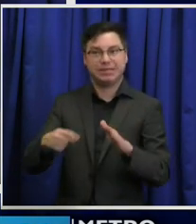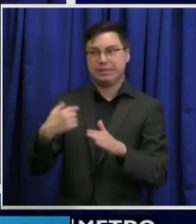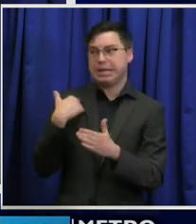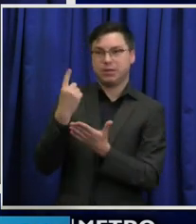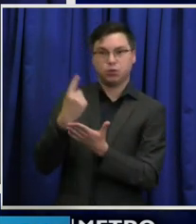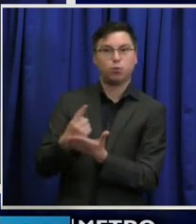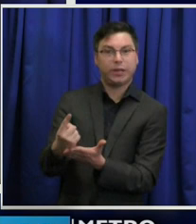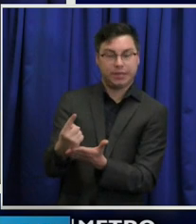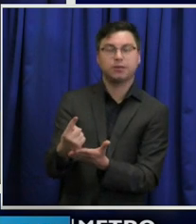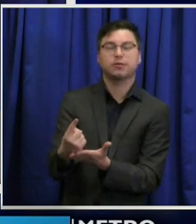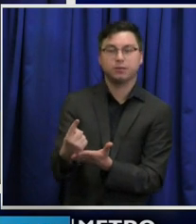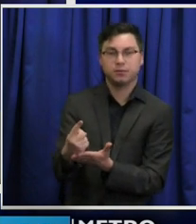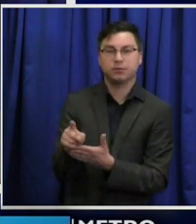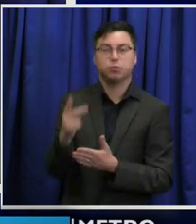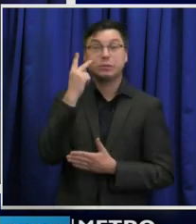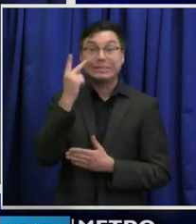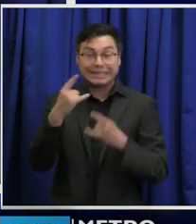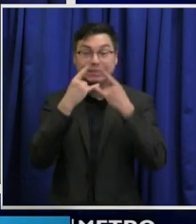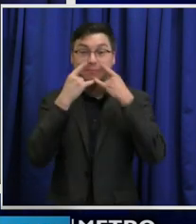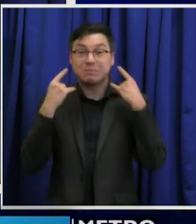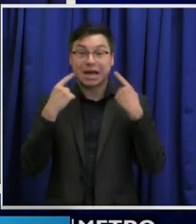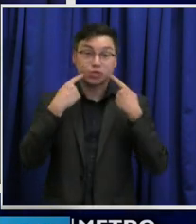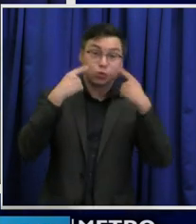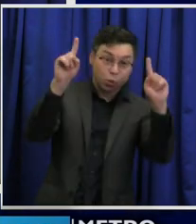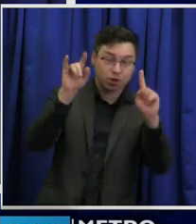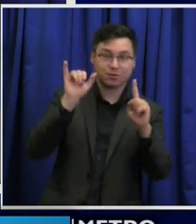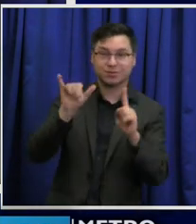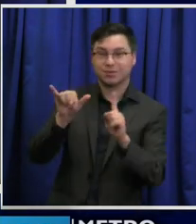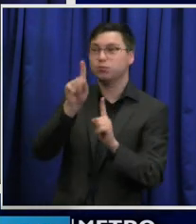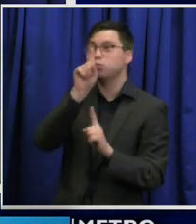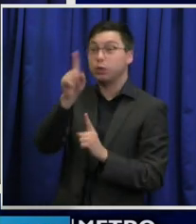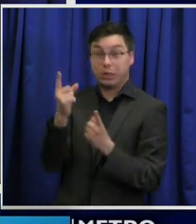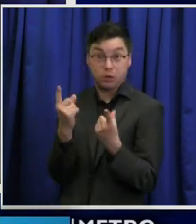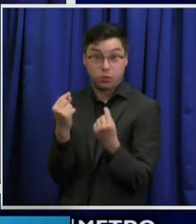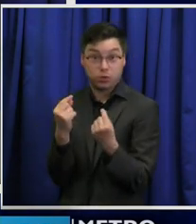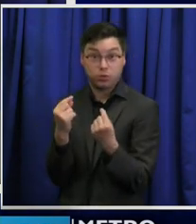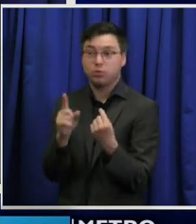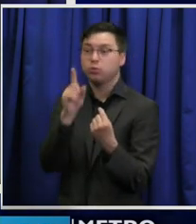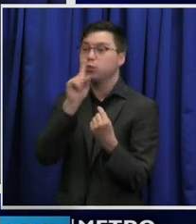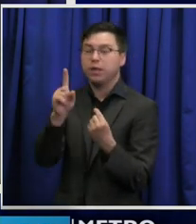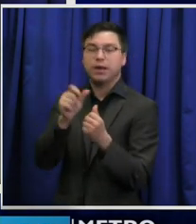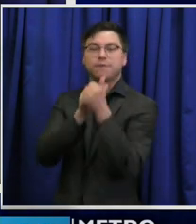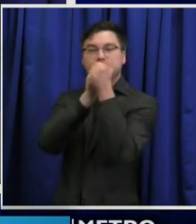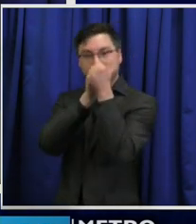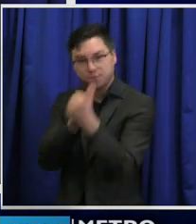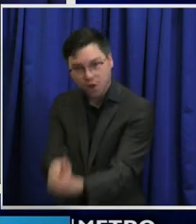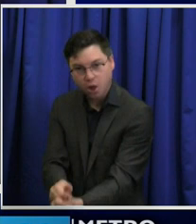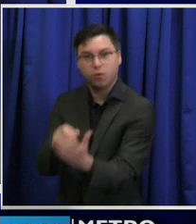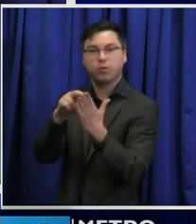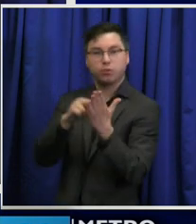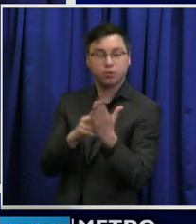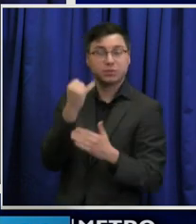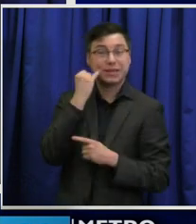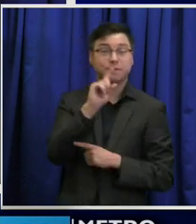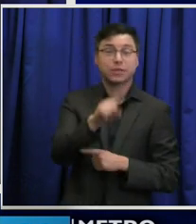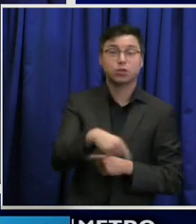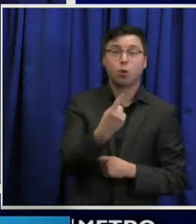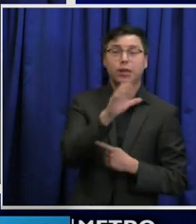masks do work. The trick is to have a high compliance rate. If it's only 50%,